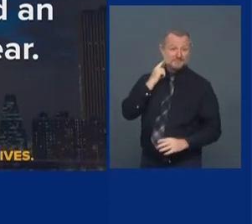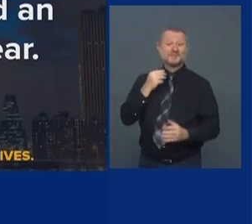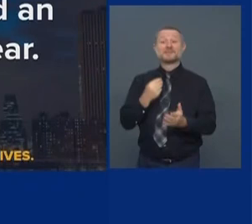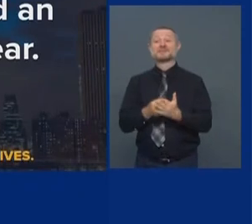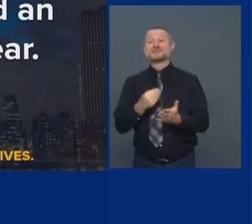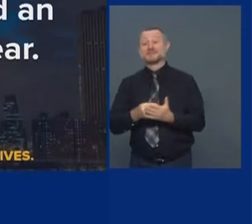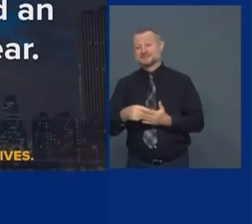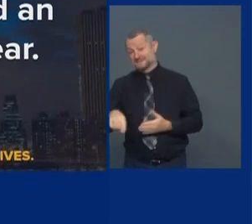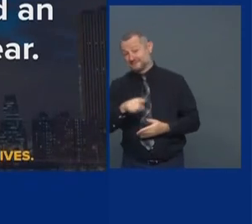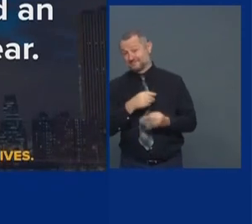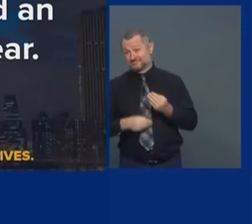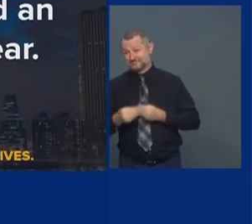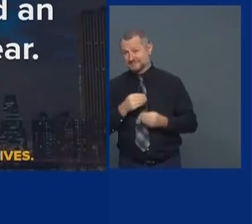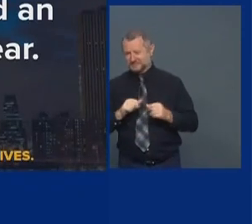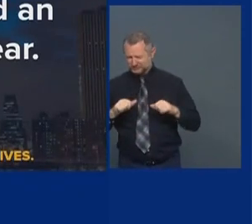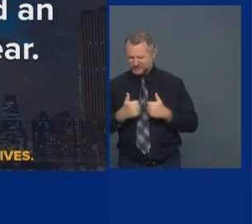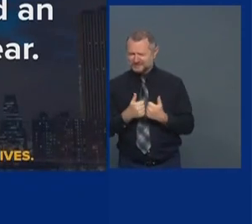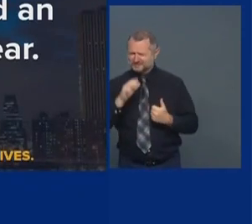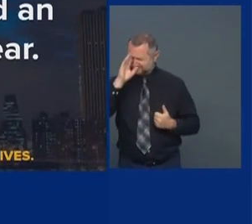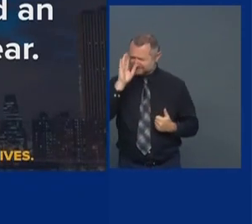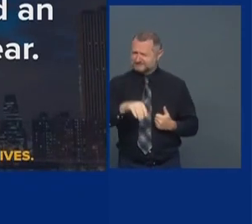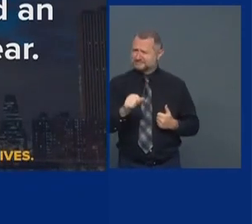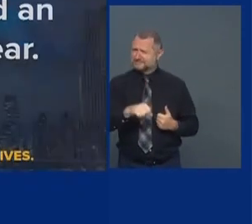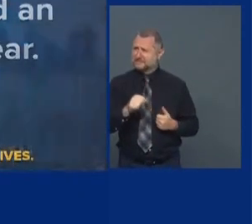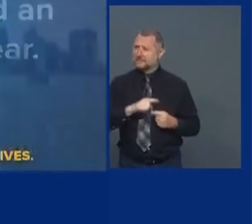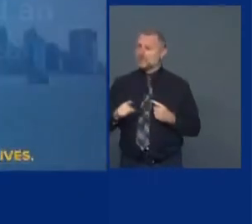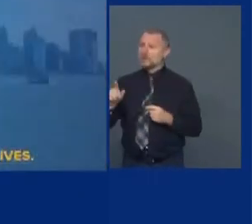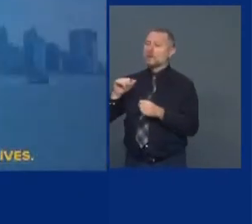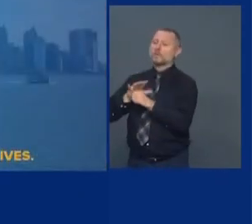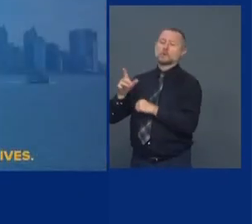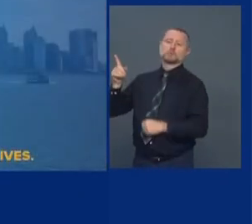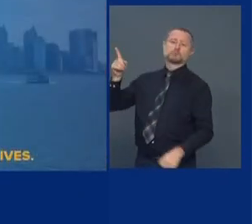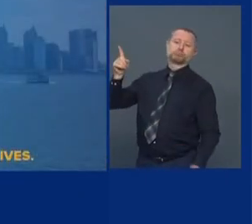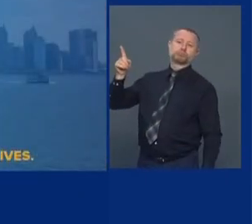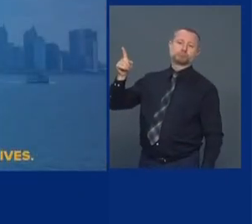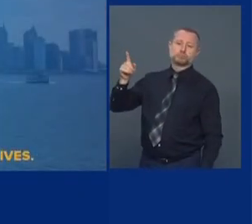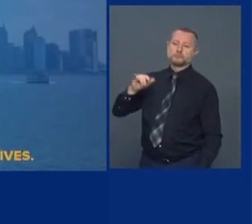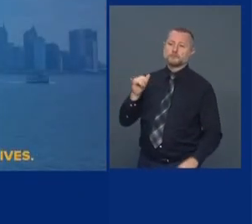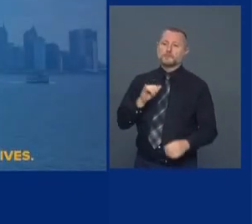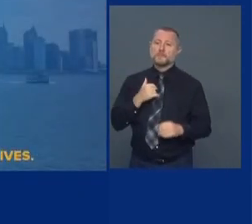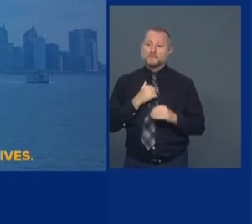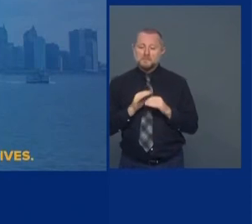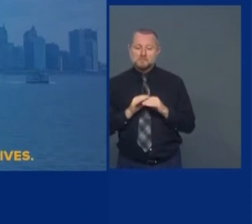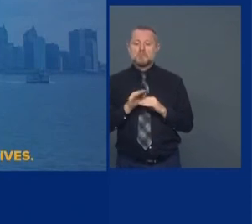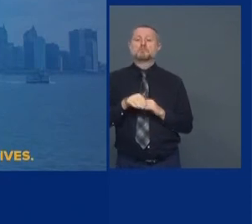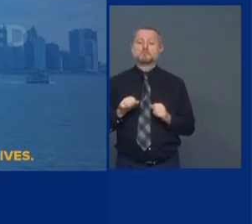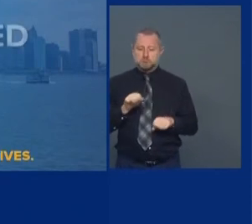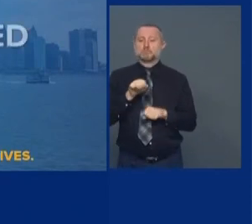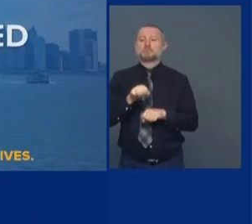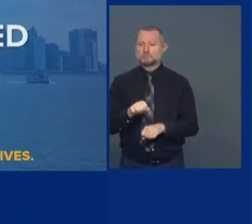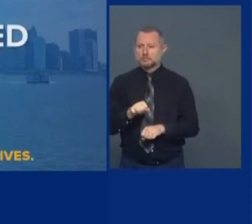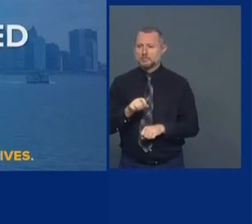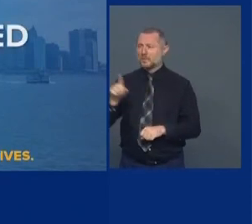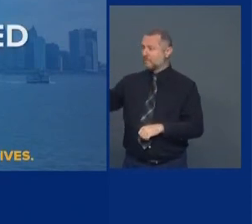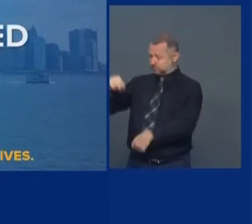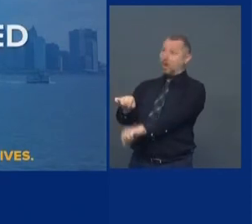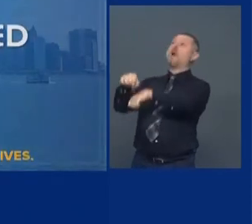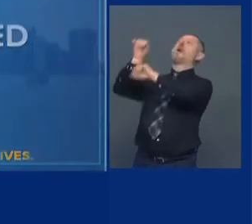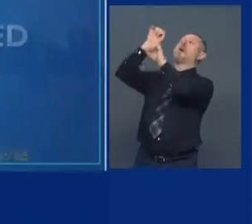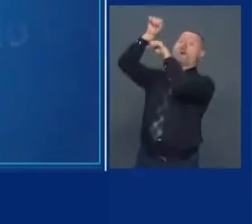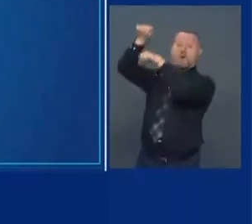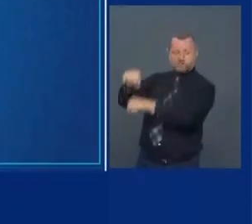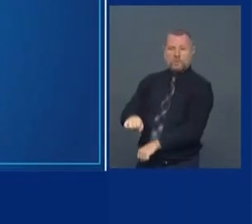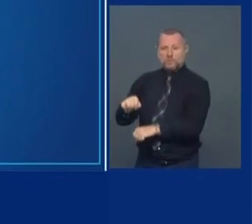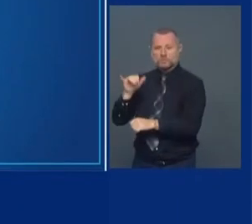fiscal crisis is a mere bump. And we'll get through it. And we'll get through it together because we're New York tough, smart, united,